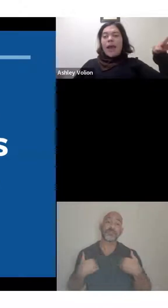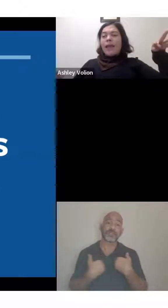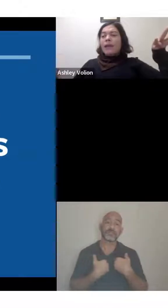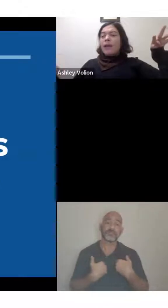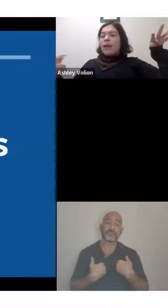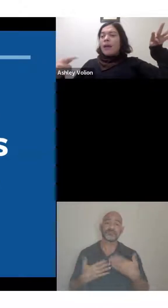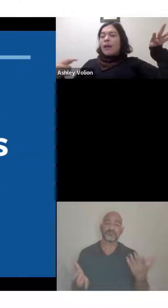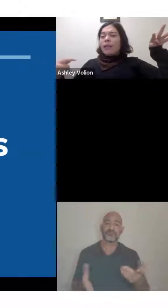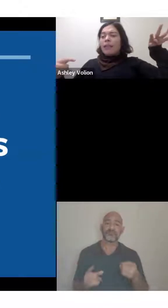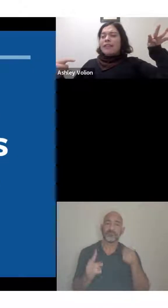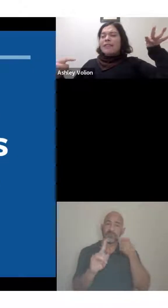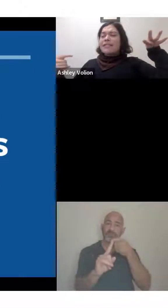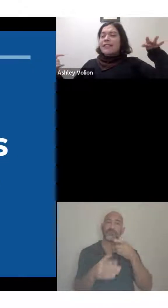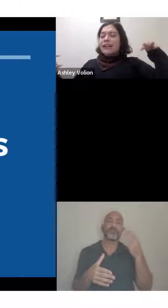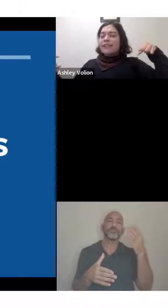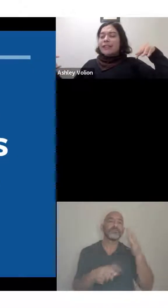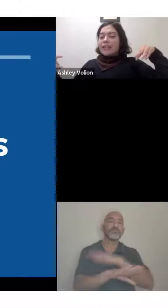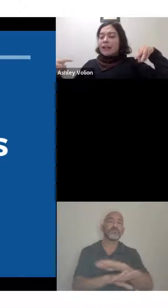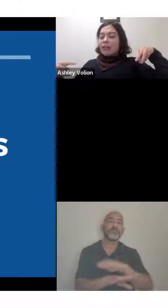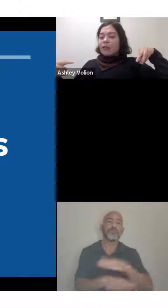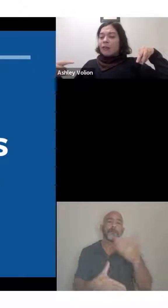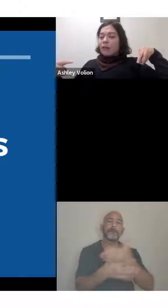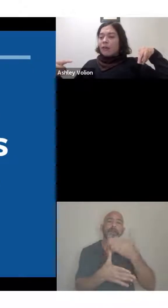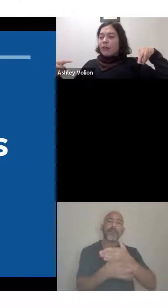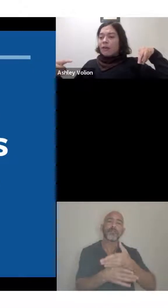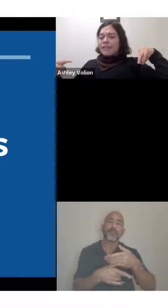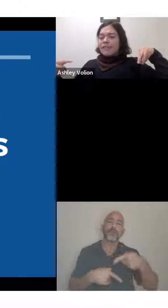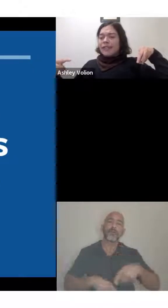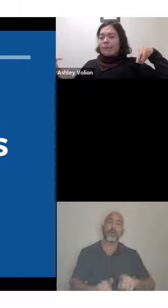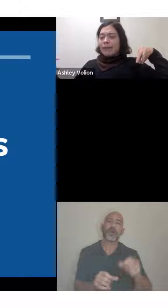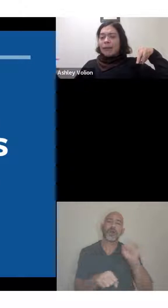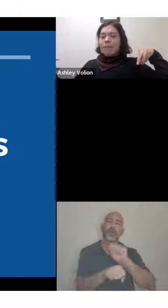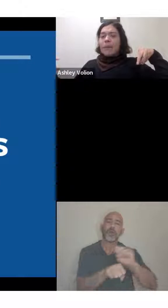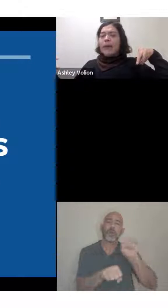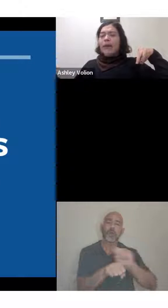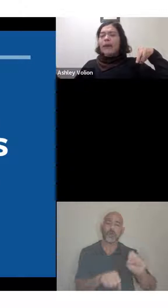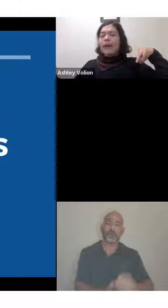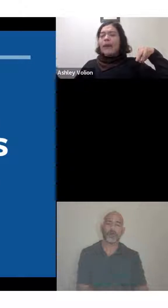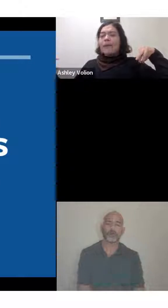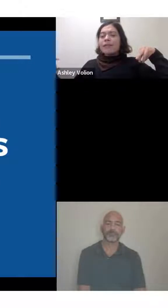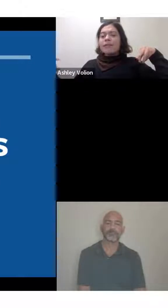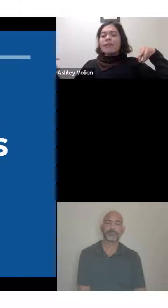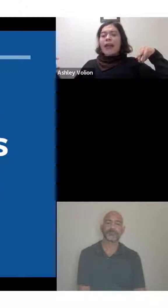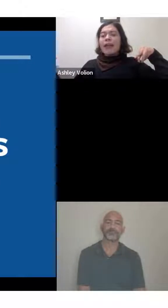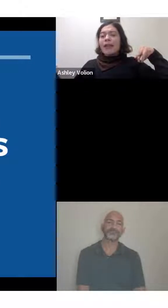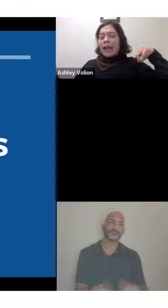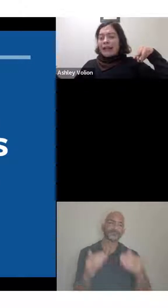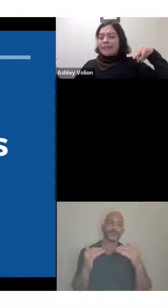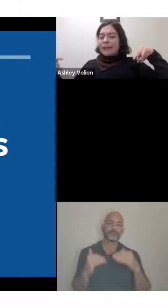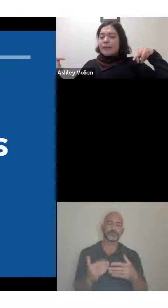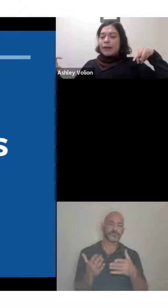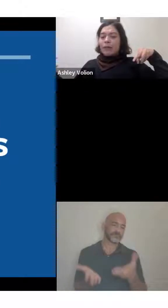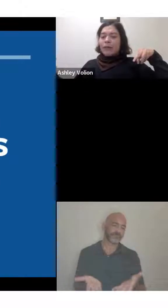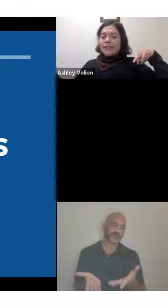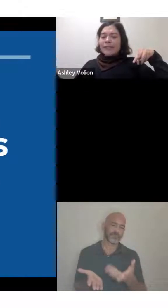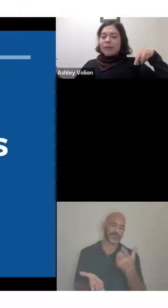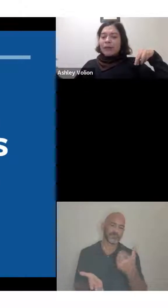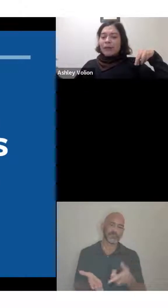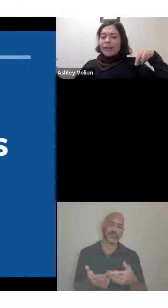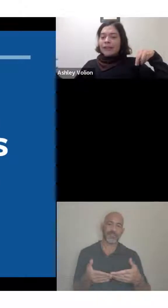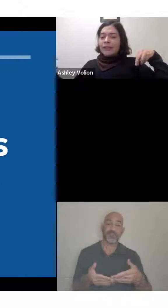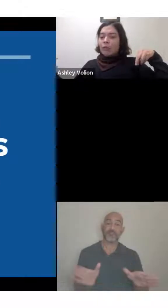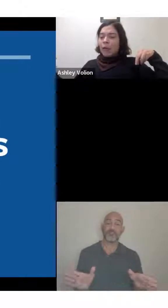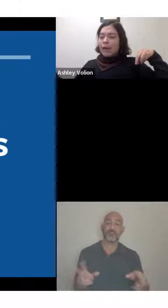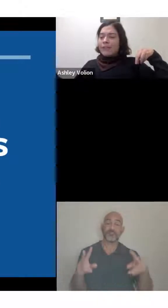And this is just a general statement. But do not guess about what